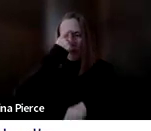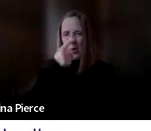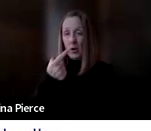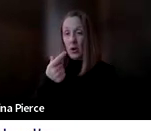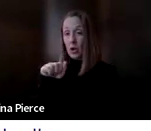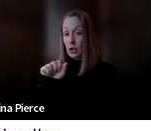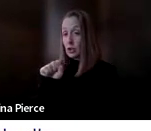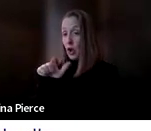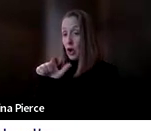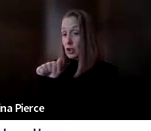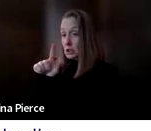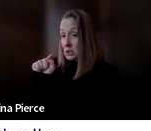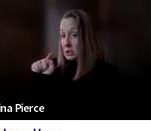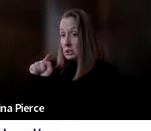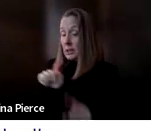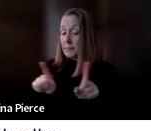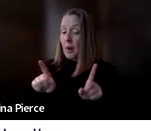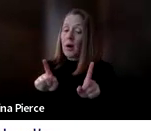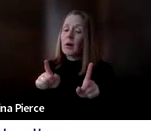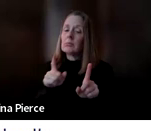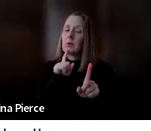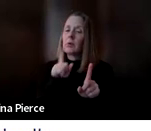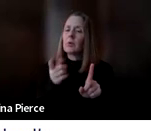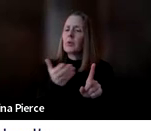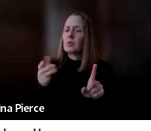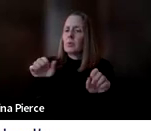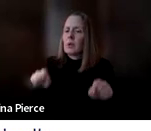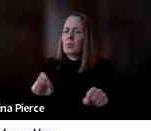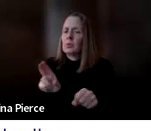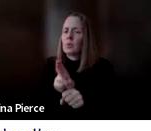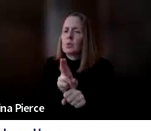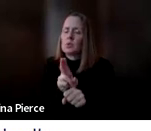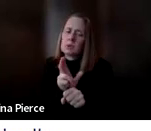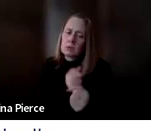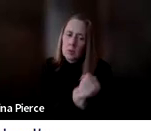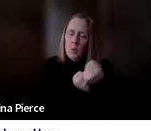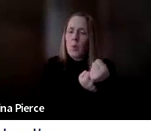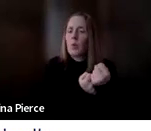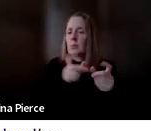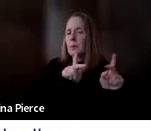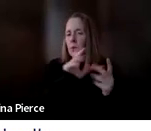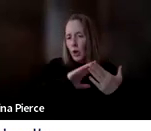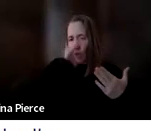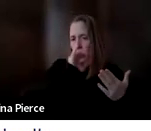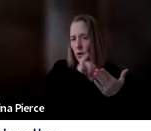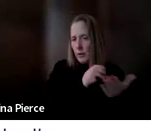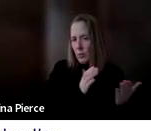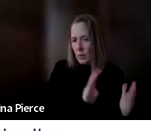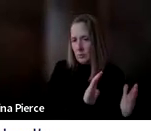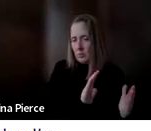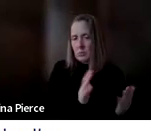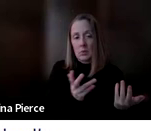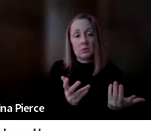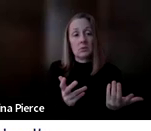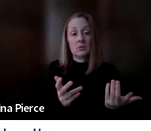However, there are customizations you can make to better support people who are learning language like that. And again, that could be an entire, just